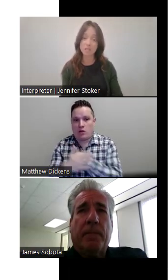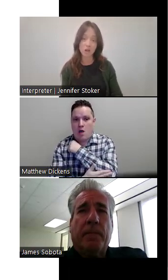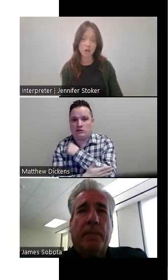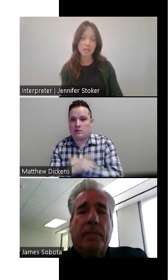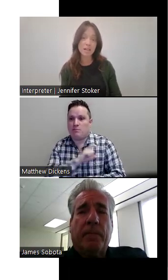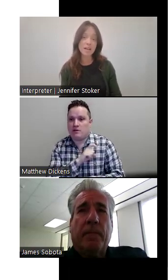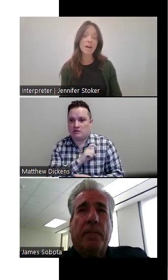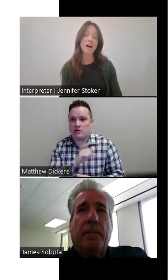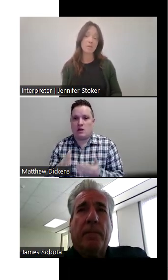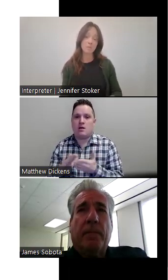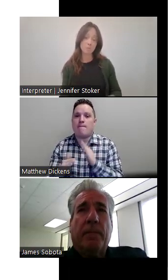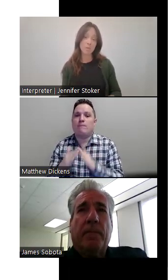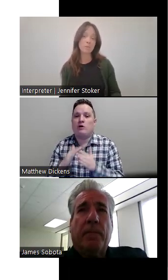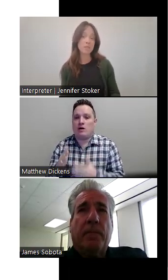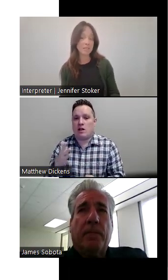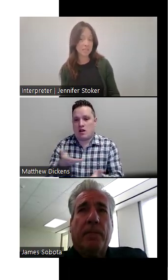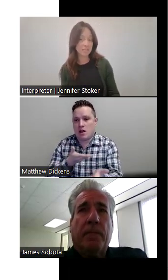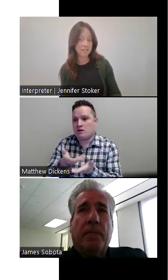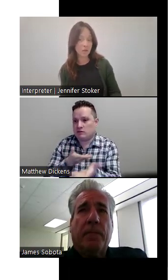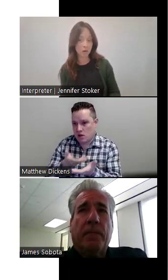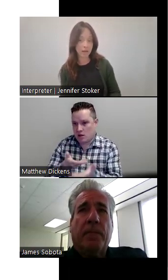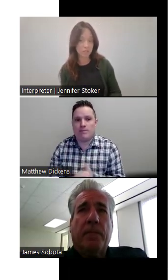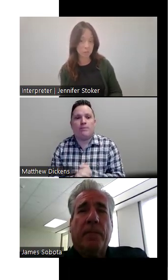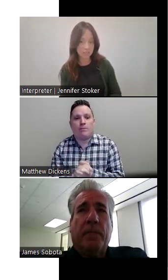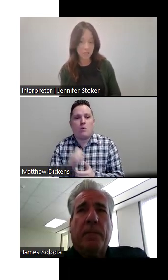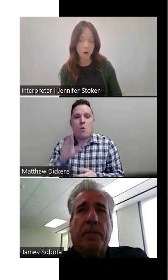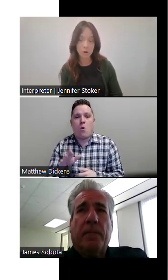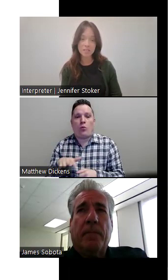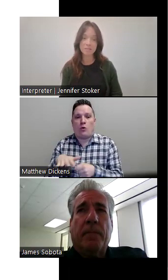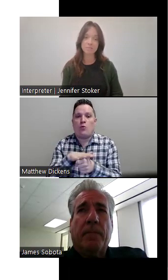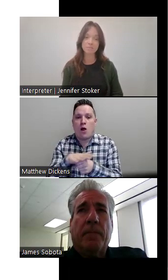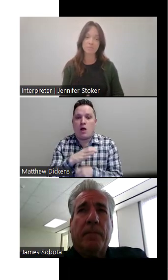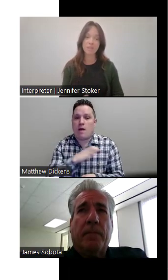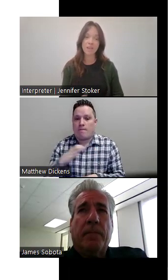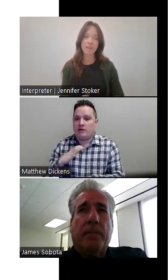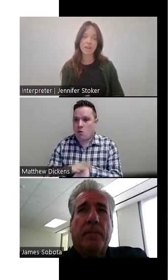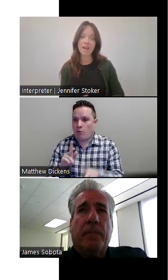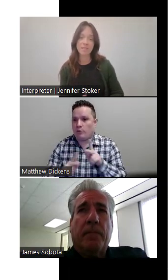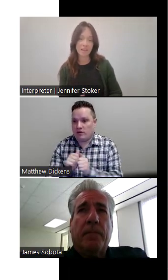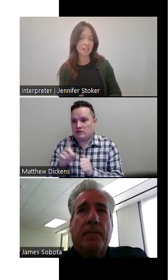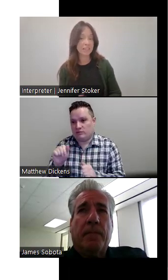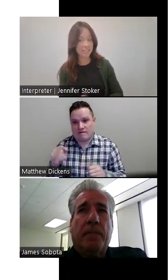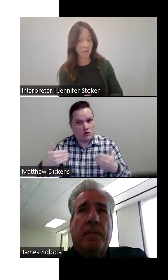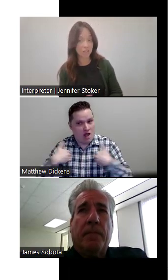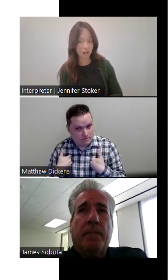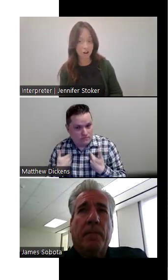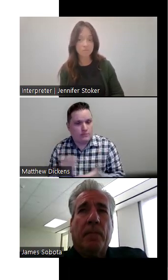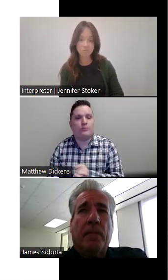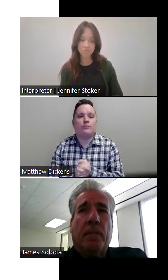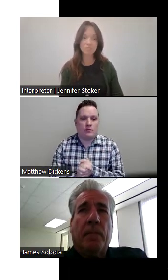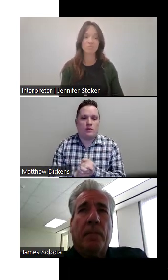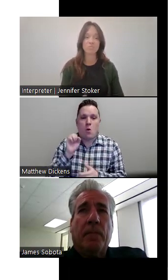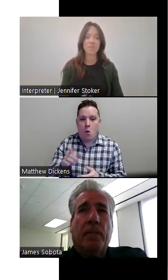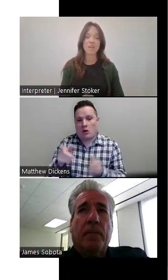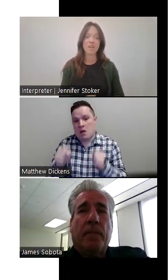best place to start might be the city or county police department and liaison there.